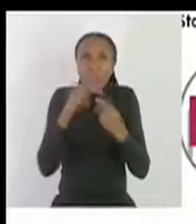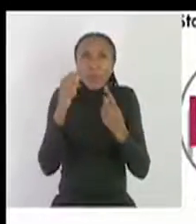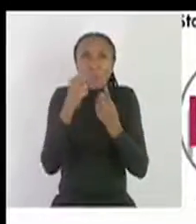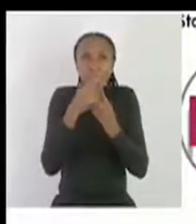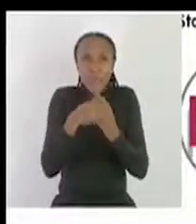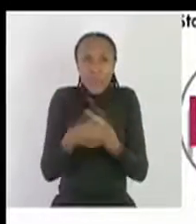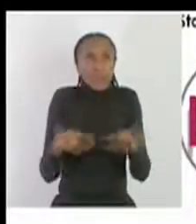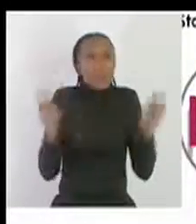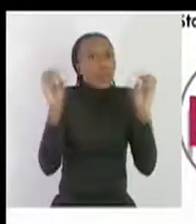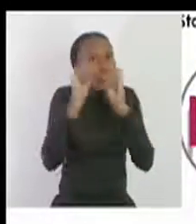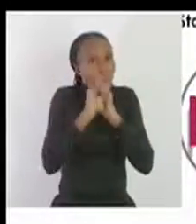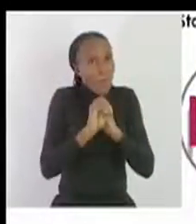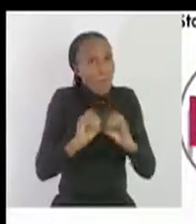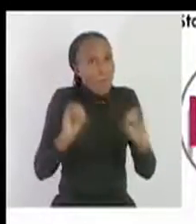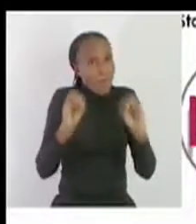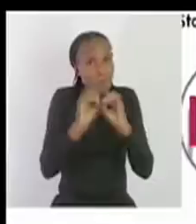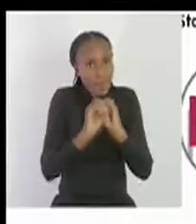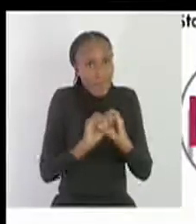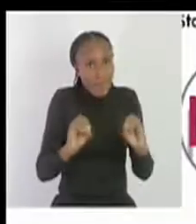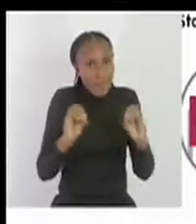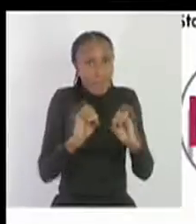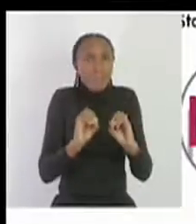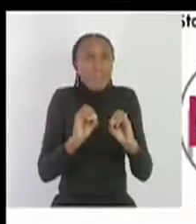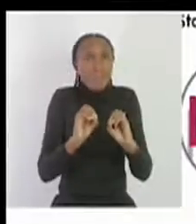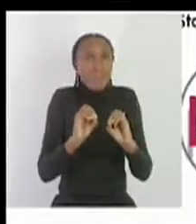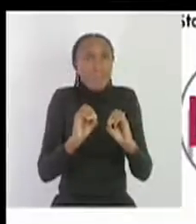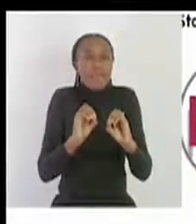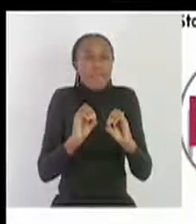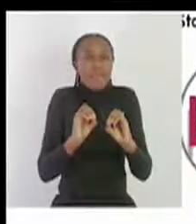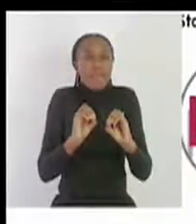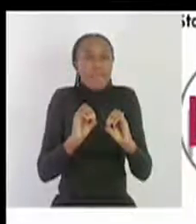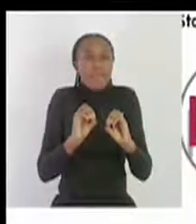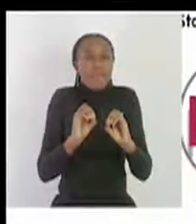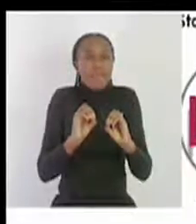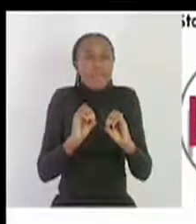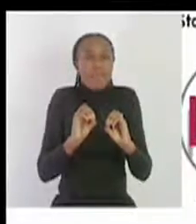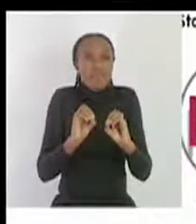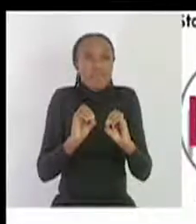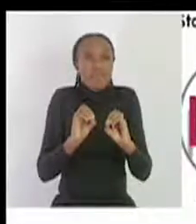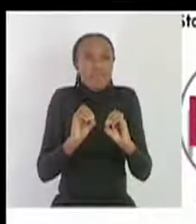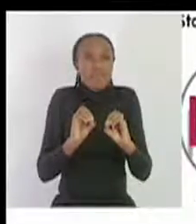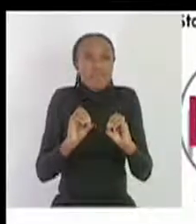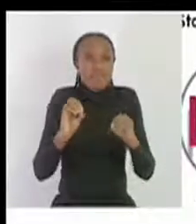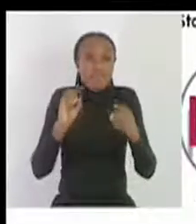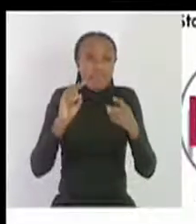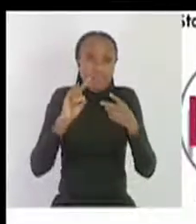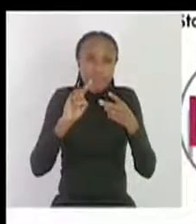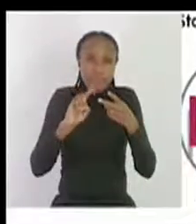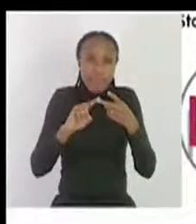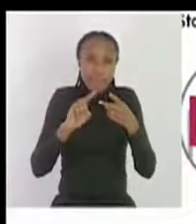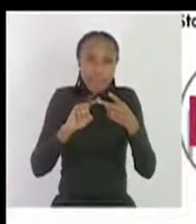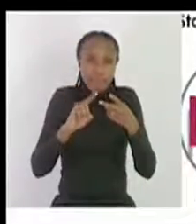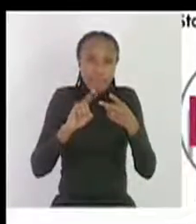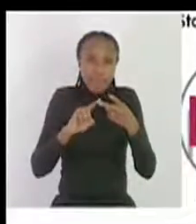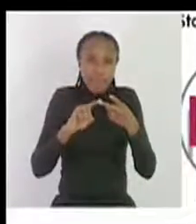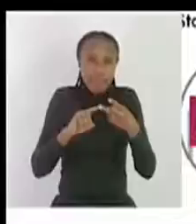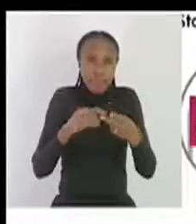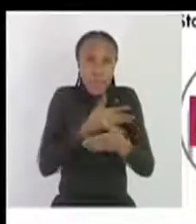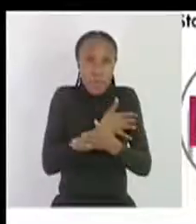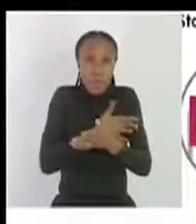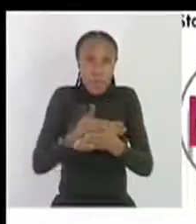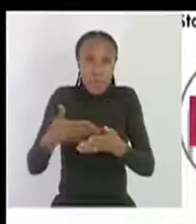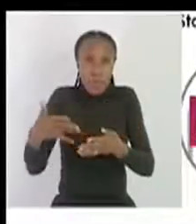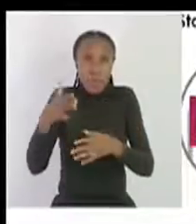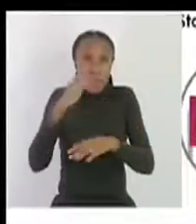sexual intercourse or to be so specific by saying through unprotected sexual intercourse the other way it says